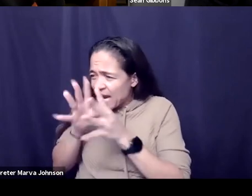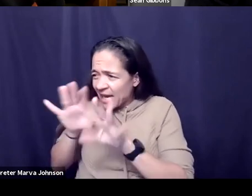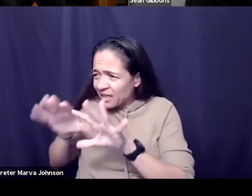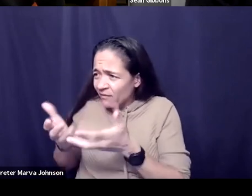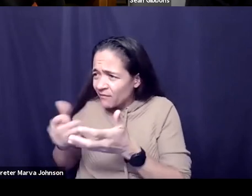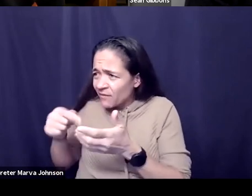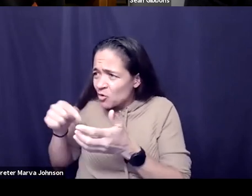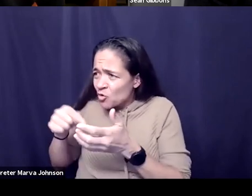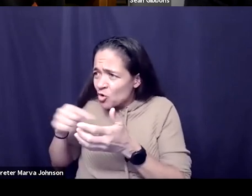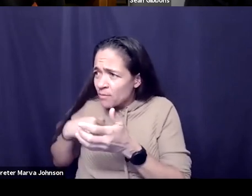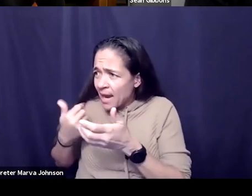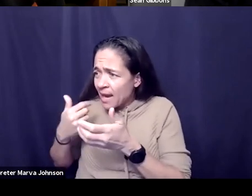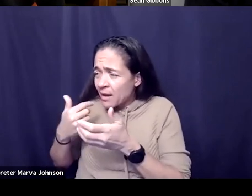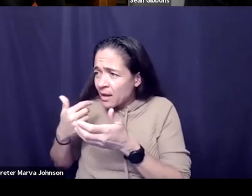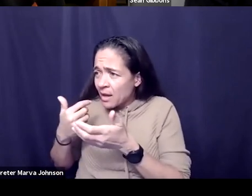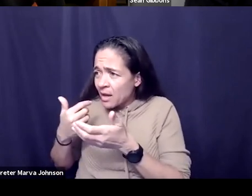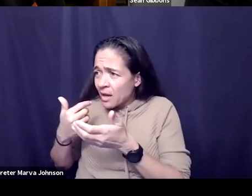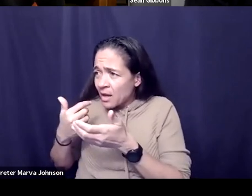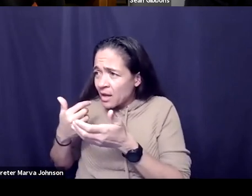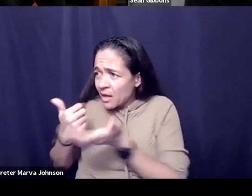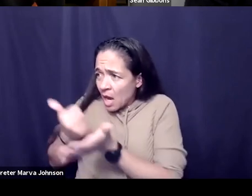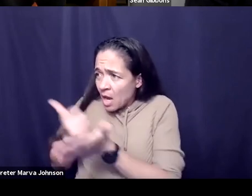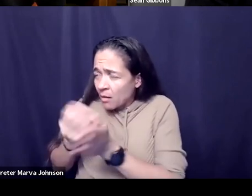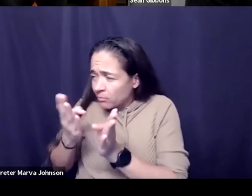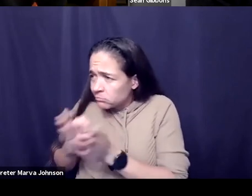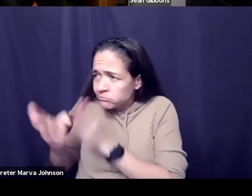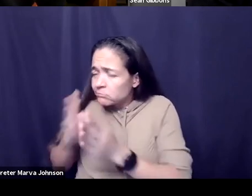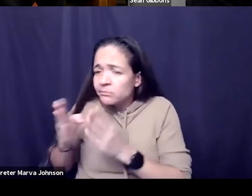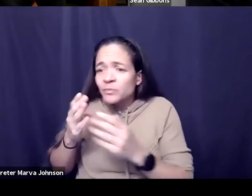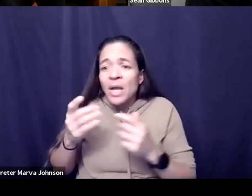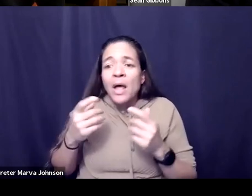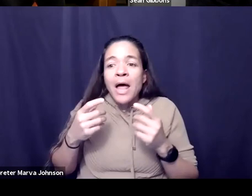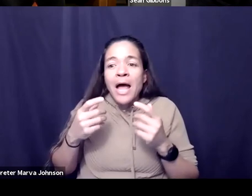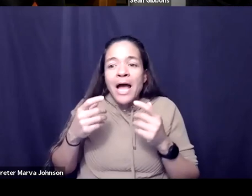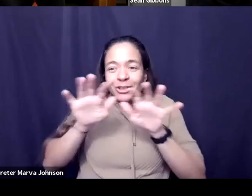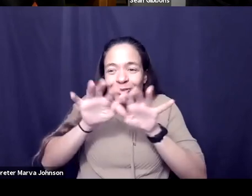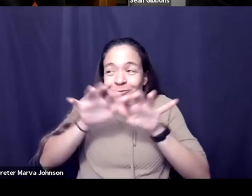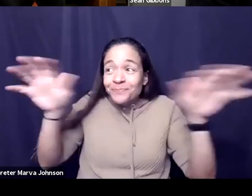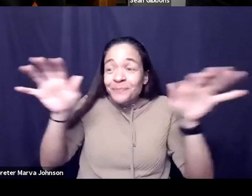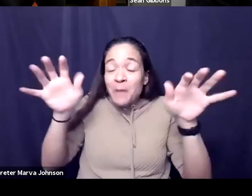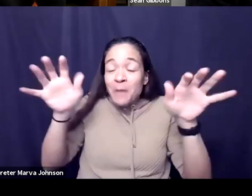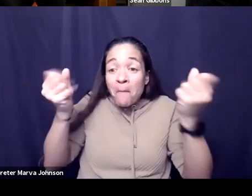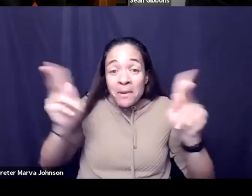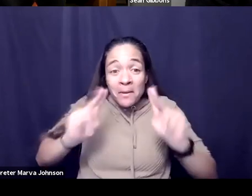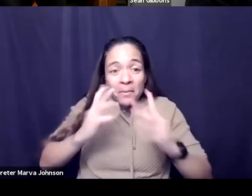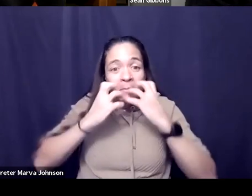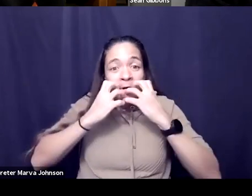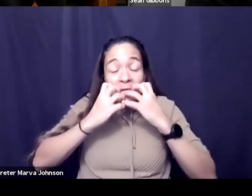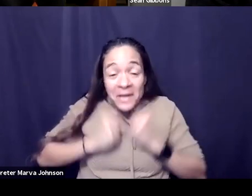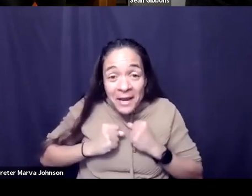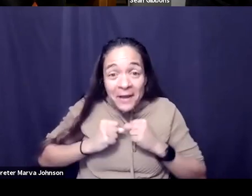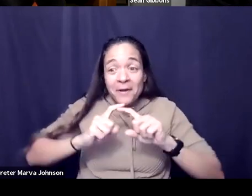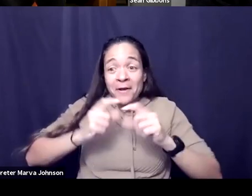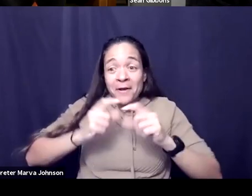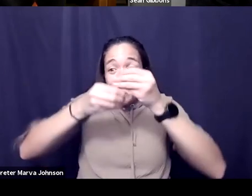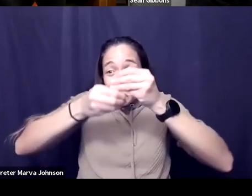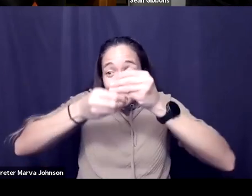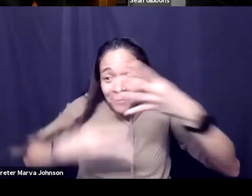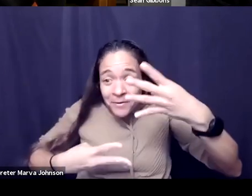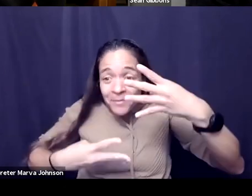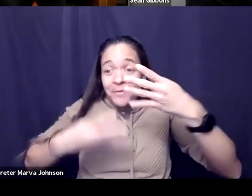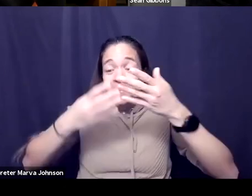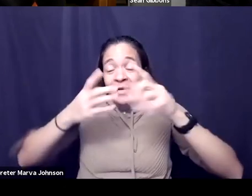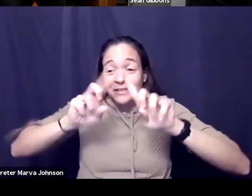the time there are a lot of people that care about a lot of different things and you know uh and there are